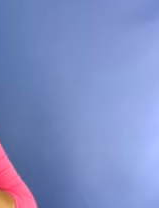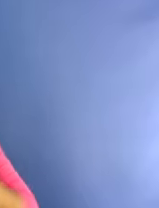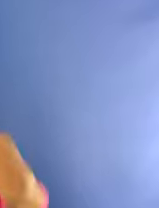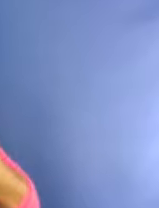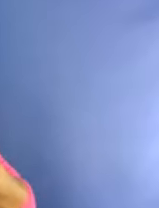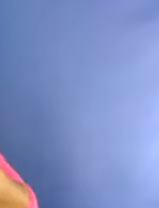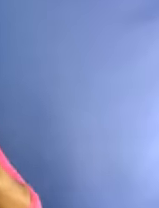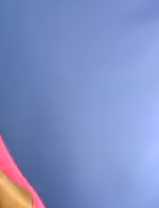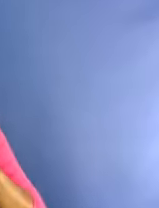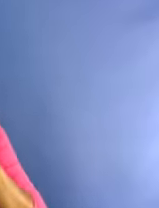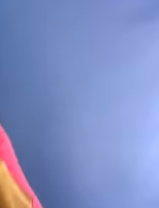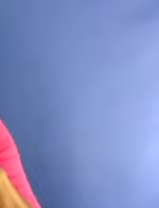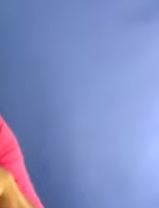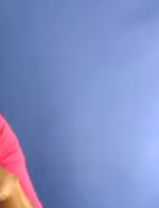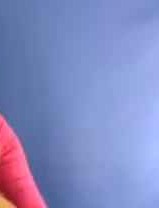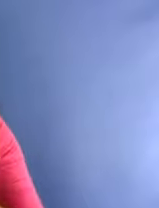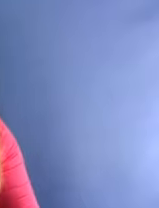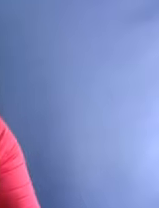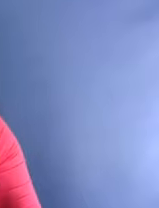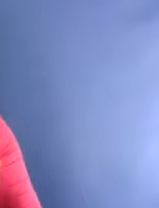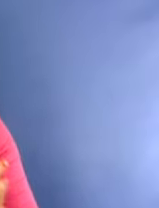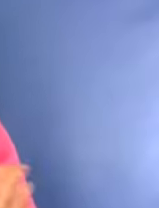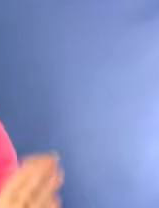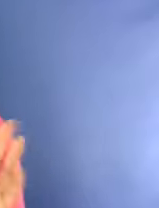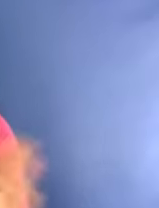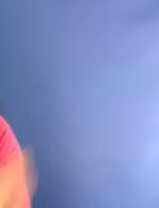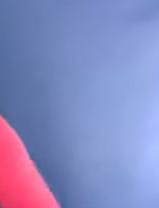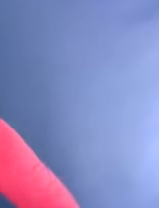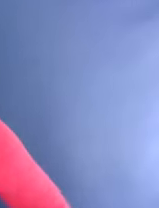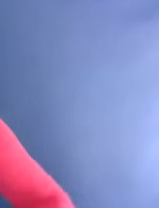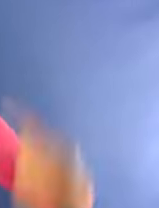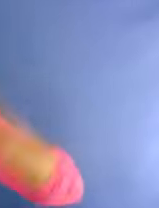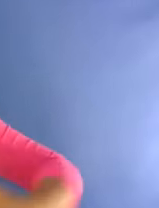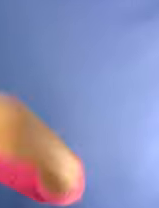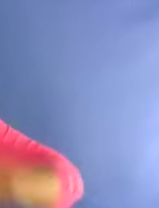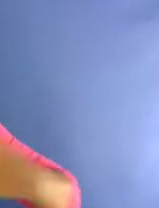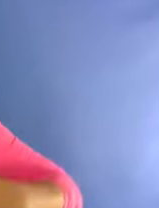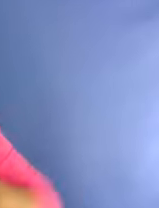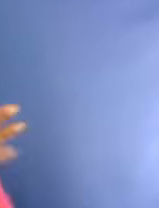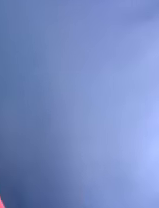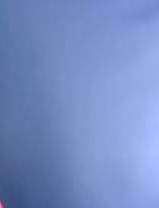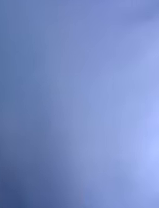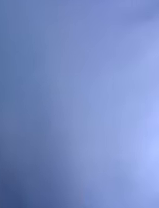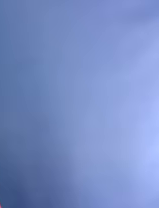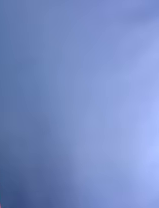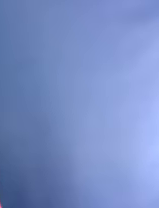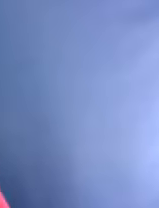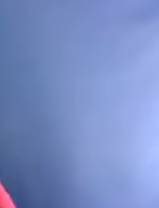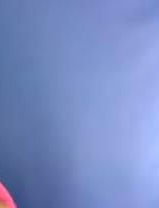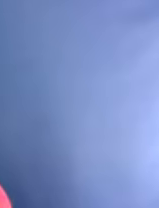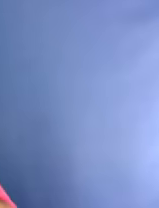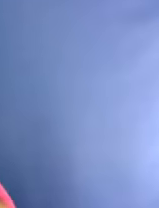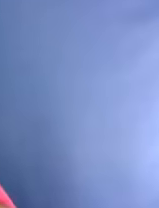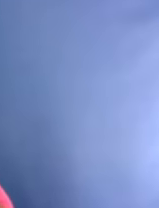abuse relating to faith which can amount to psychological or emotional abuse, and to coercive and controlling behaviour. We